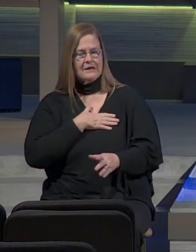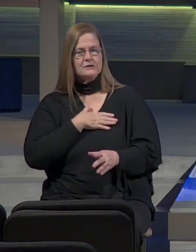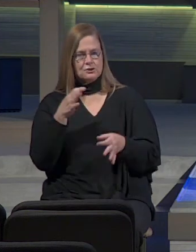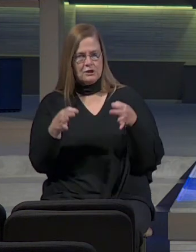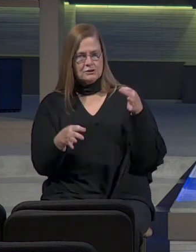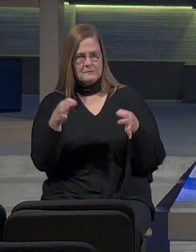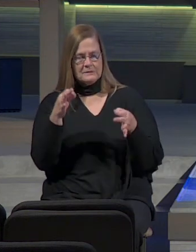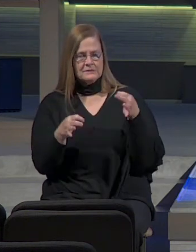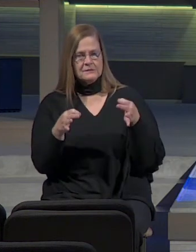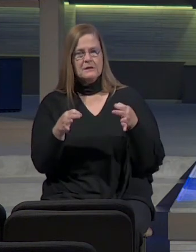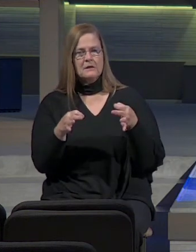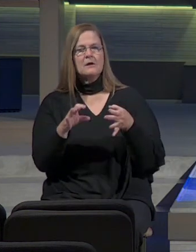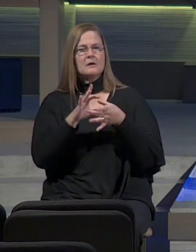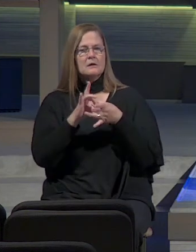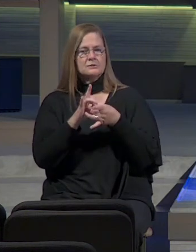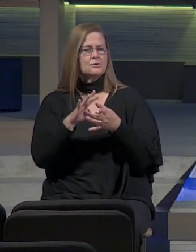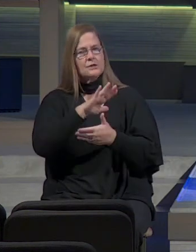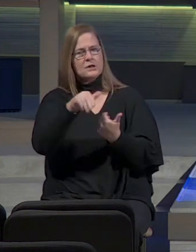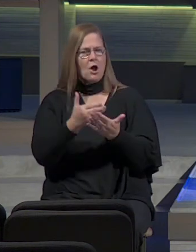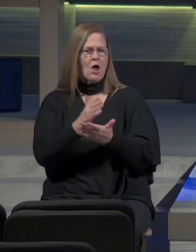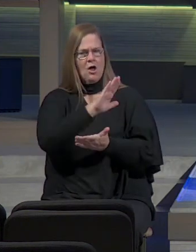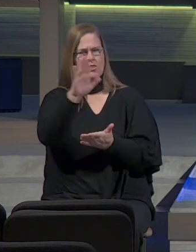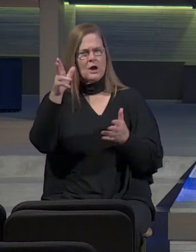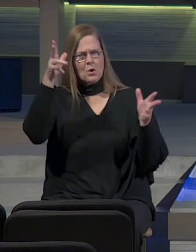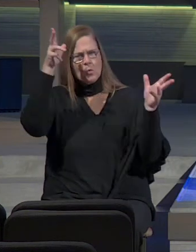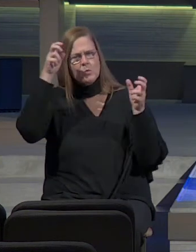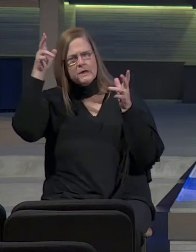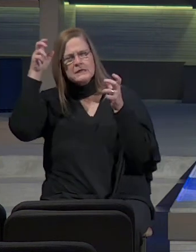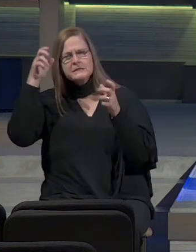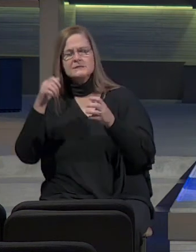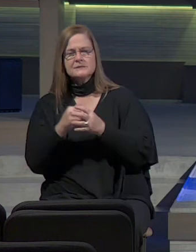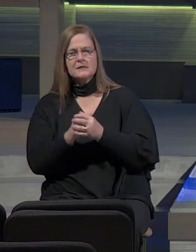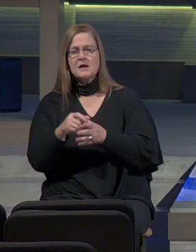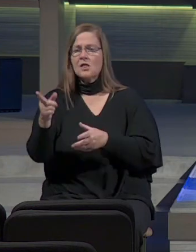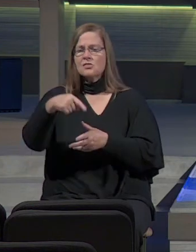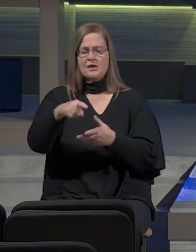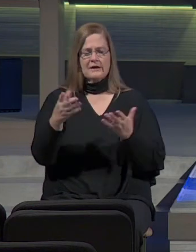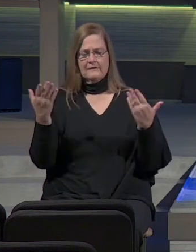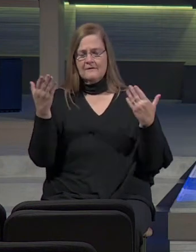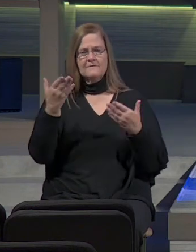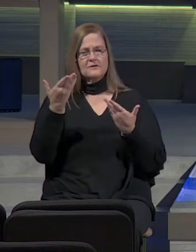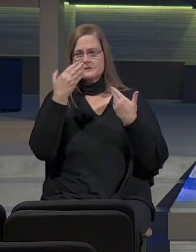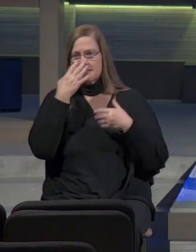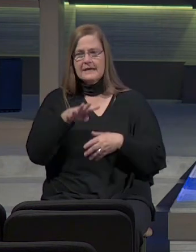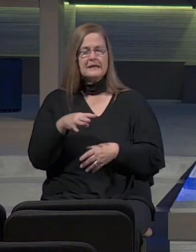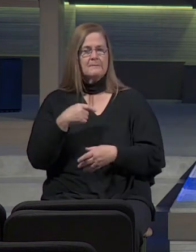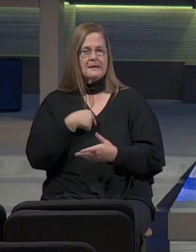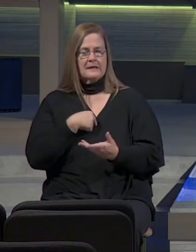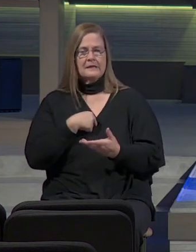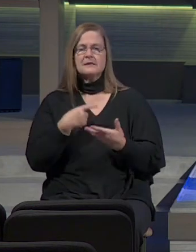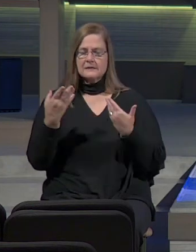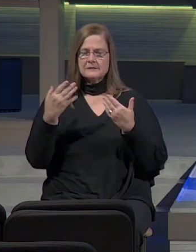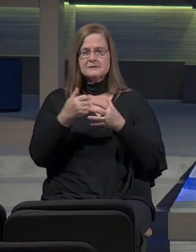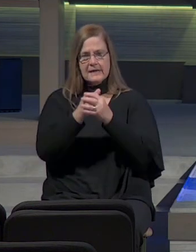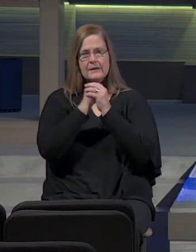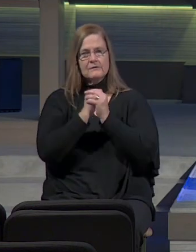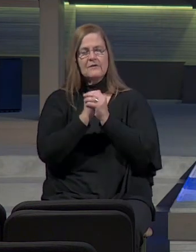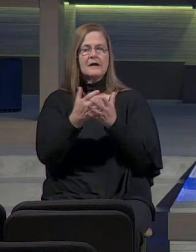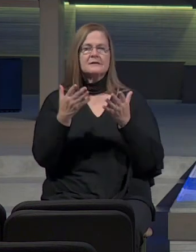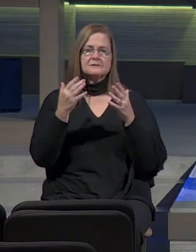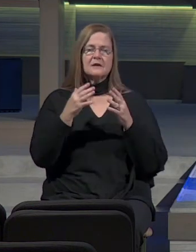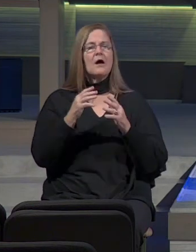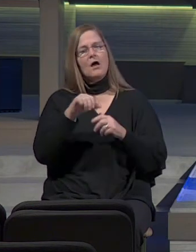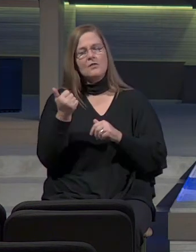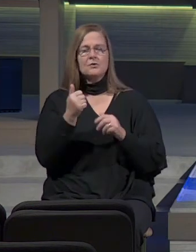concerning all their wickedness whereby they have forsaken me and have offered sacrifices to other gods and worship the works of their own hands.